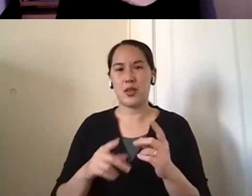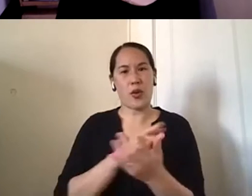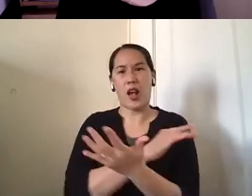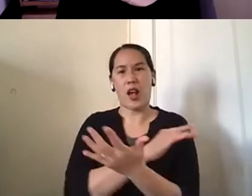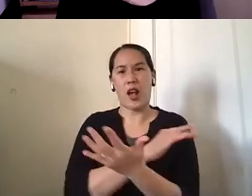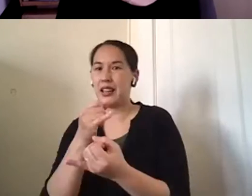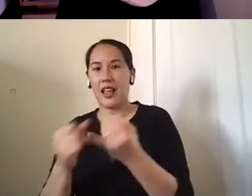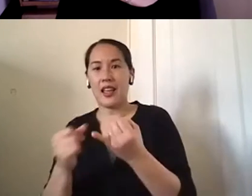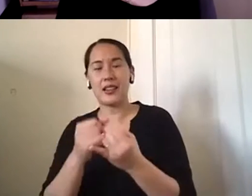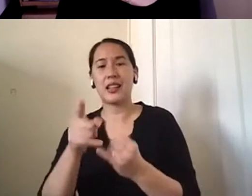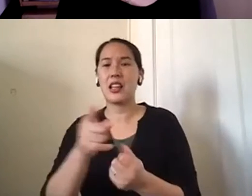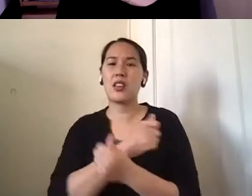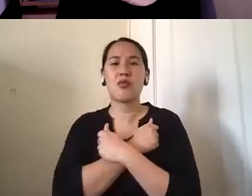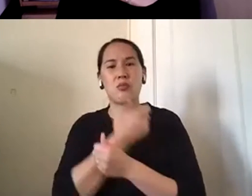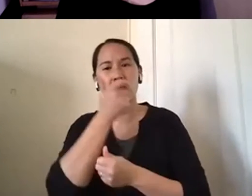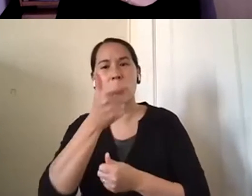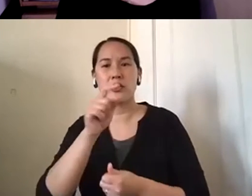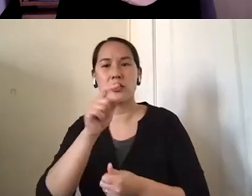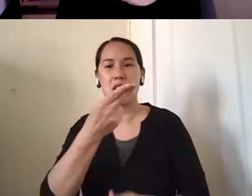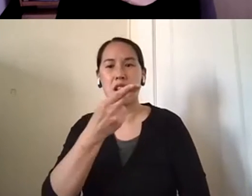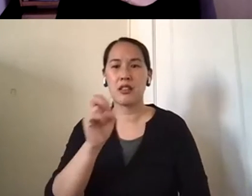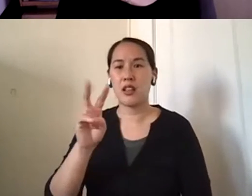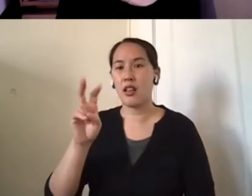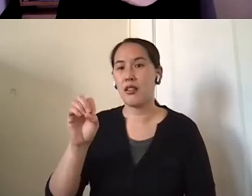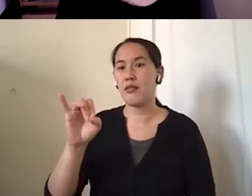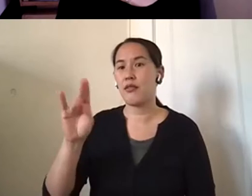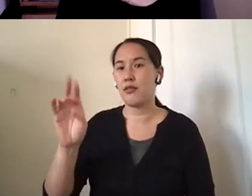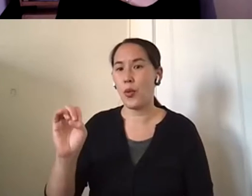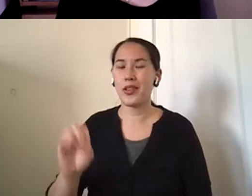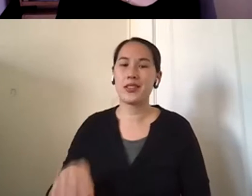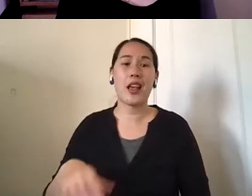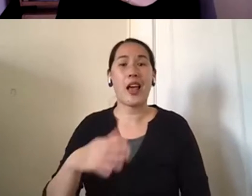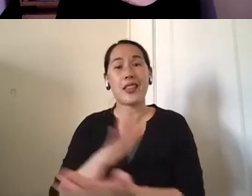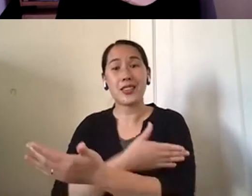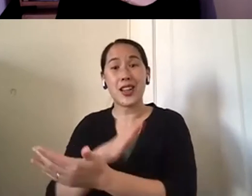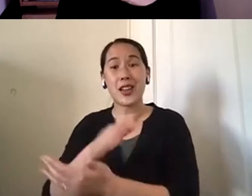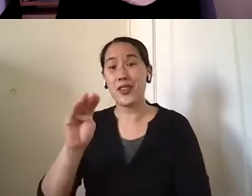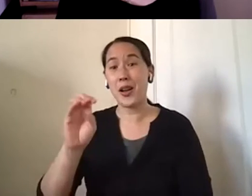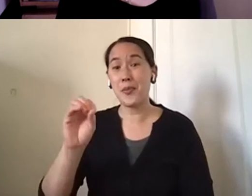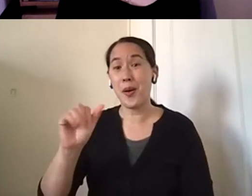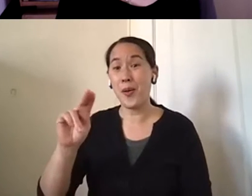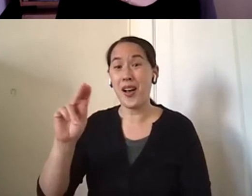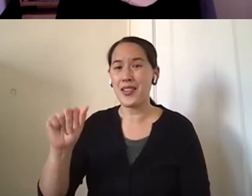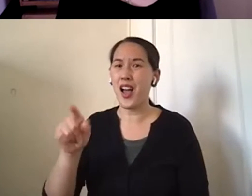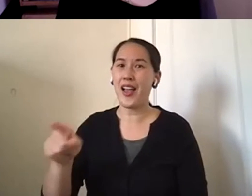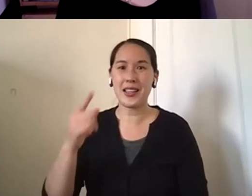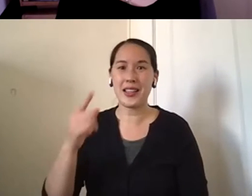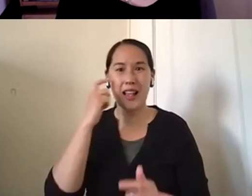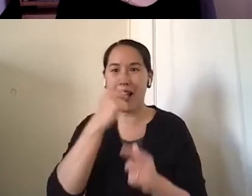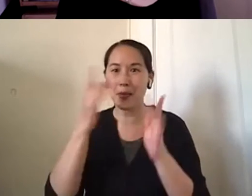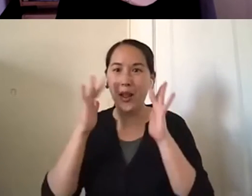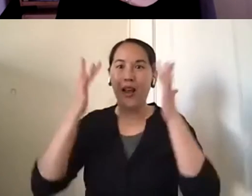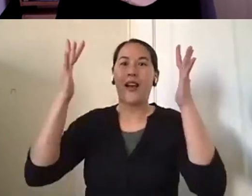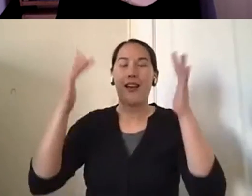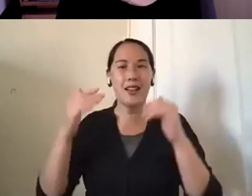watching the boys. Um, that was one of his favorite shows and the songs and Moana, he would, his eyes would light up and they would, um, come on.